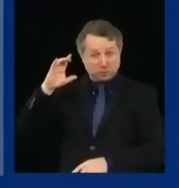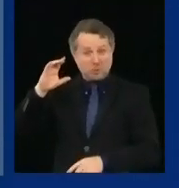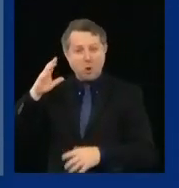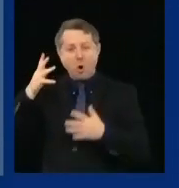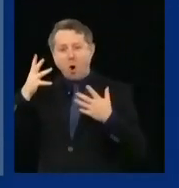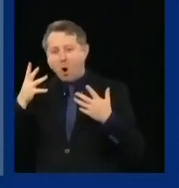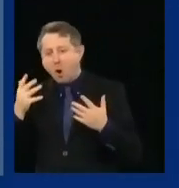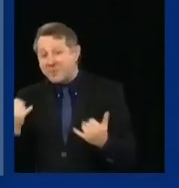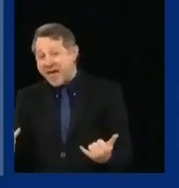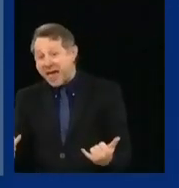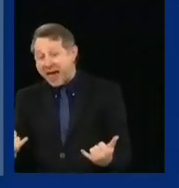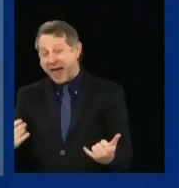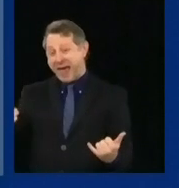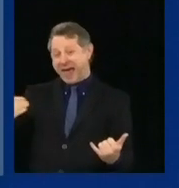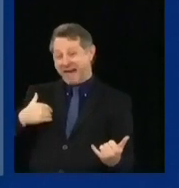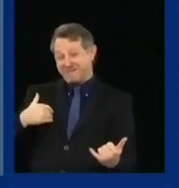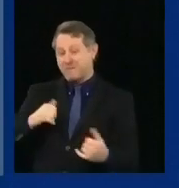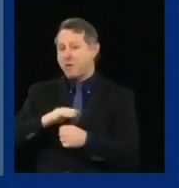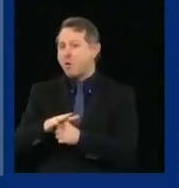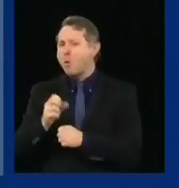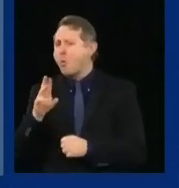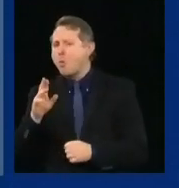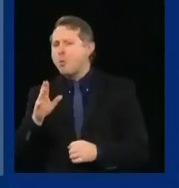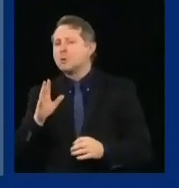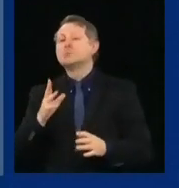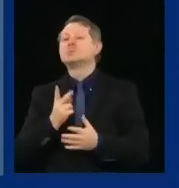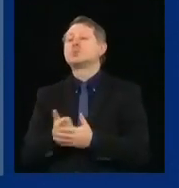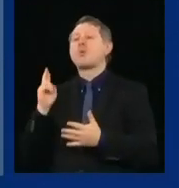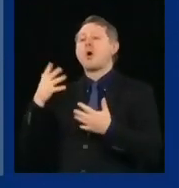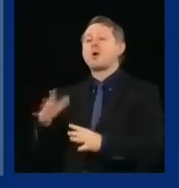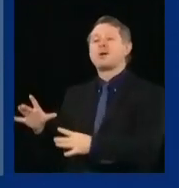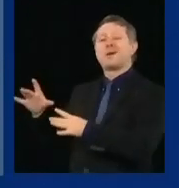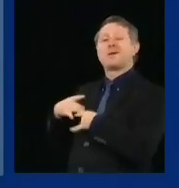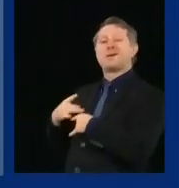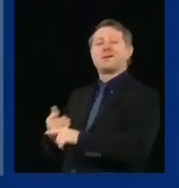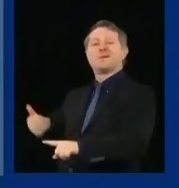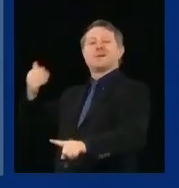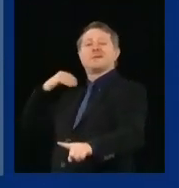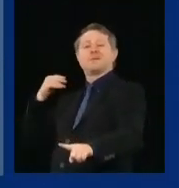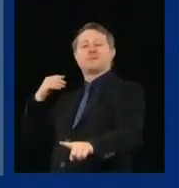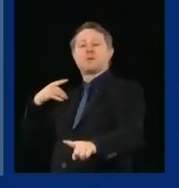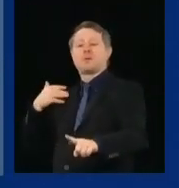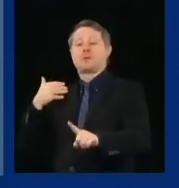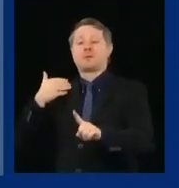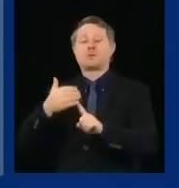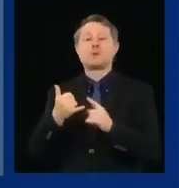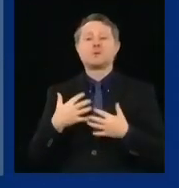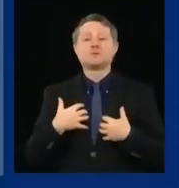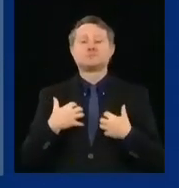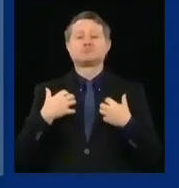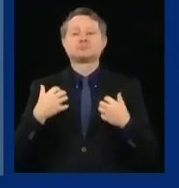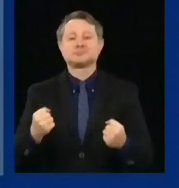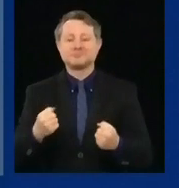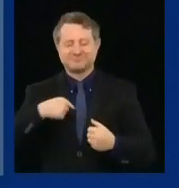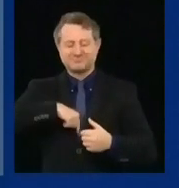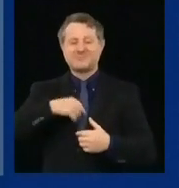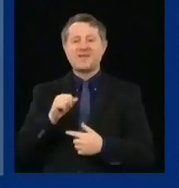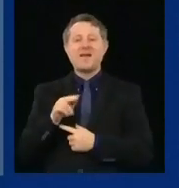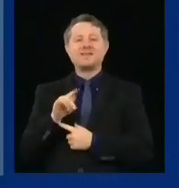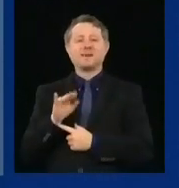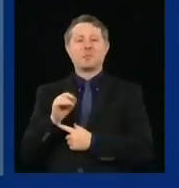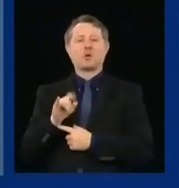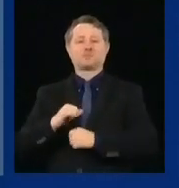weeks ago and now have the antibodies saying that they had the virus and they recovered from the virus.